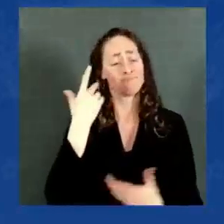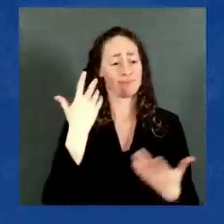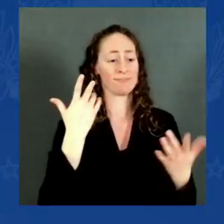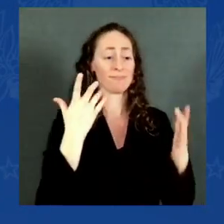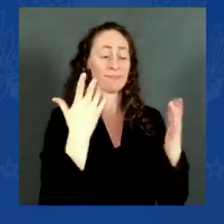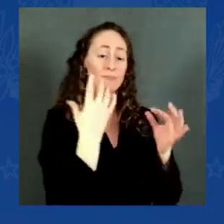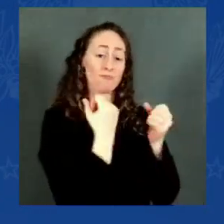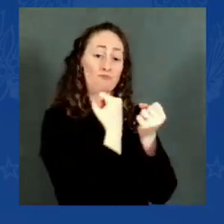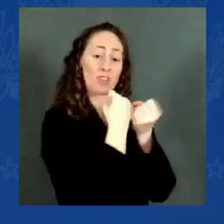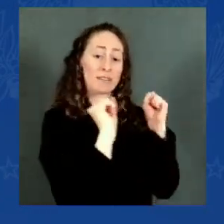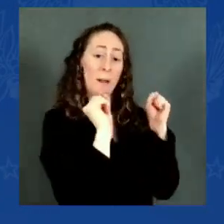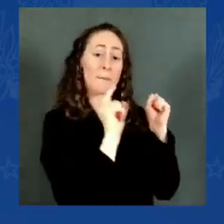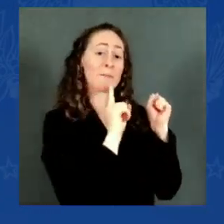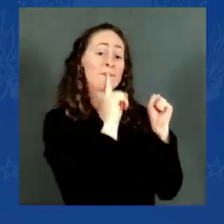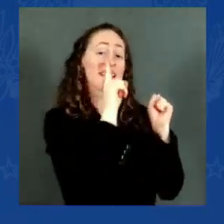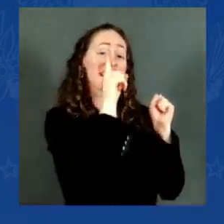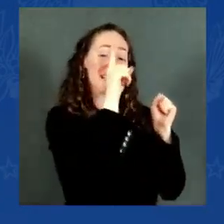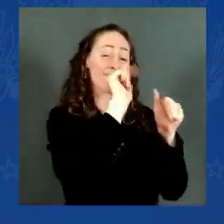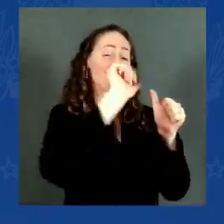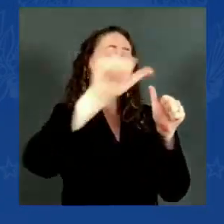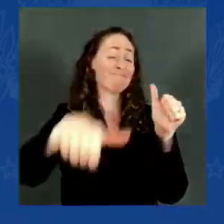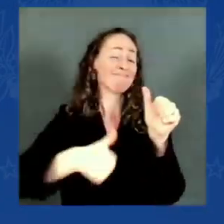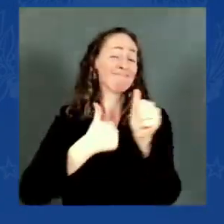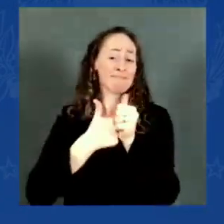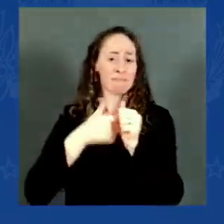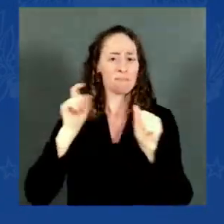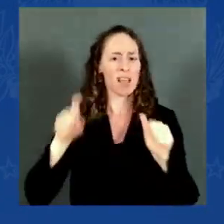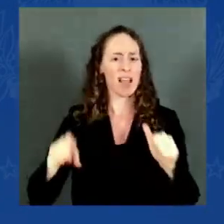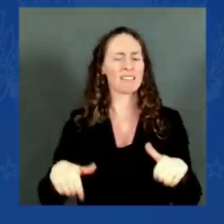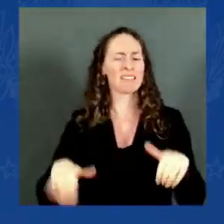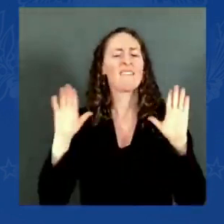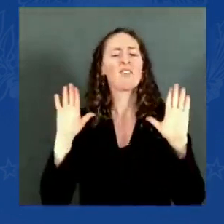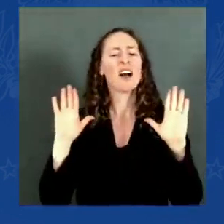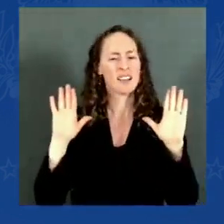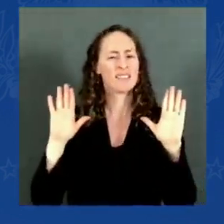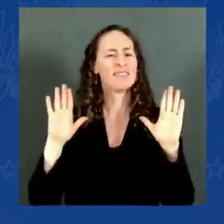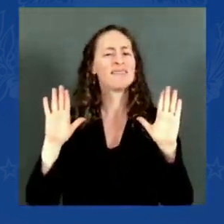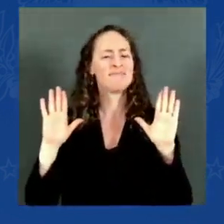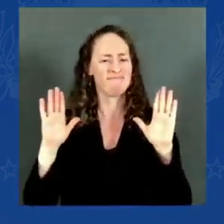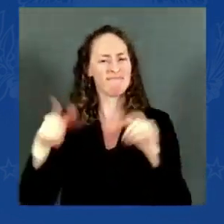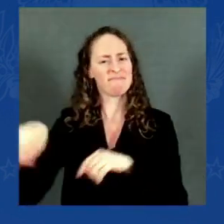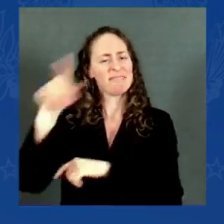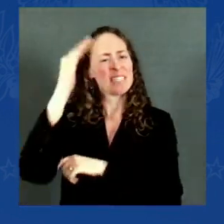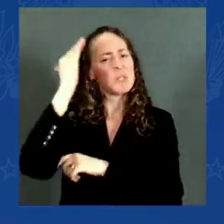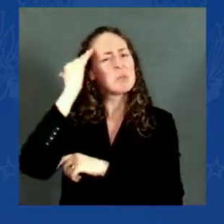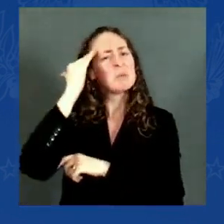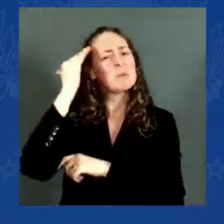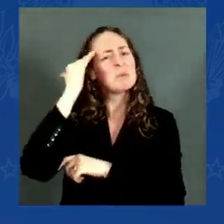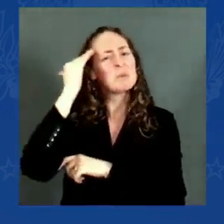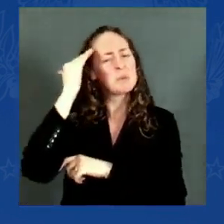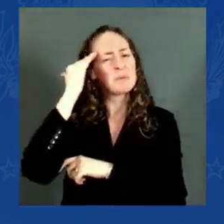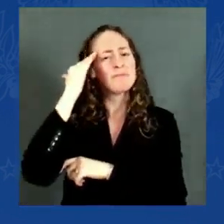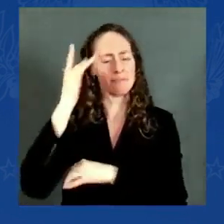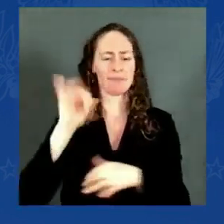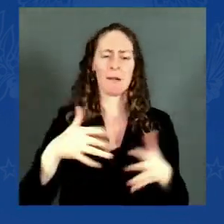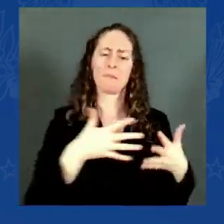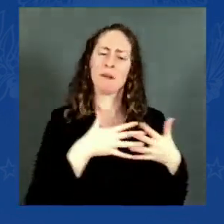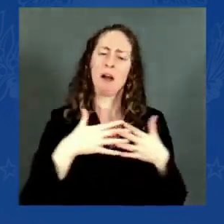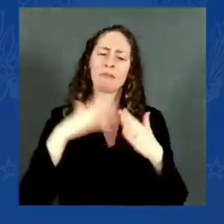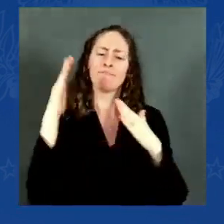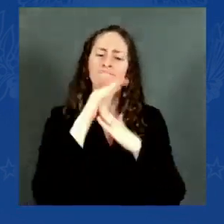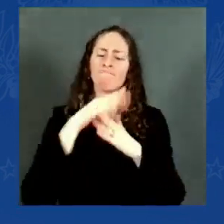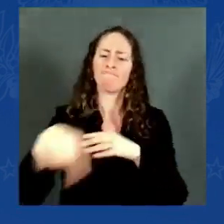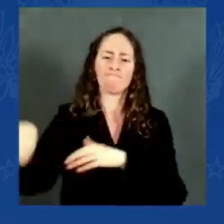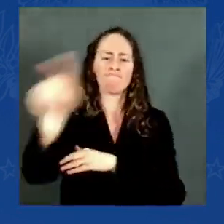Our veterans represent the best of America. You are the very spine of America, not just the backbone. You're the